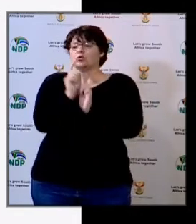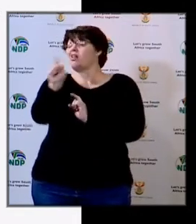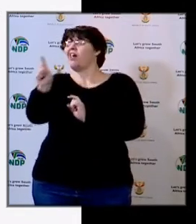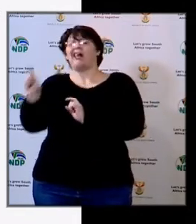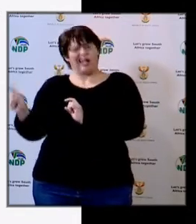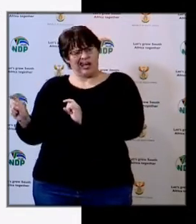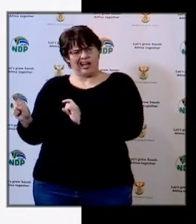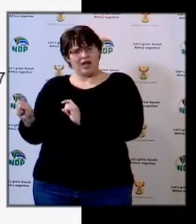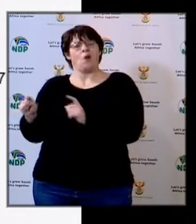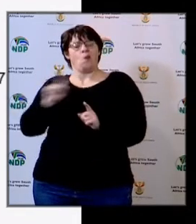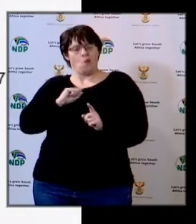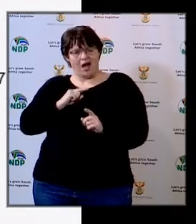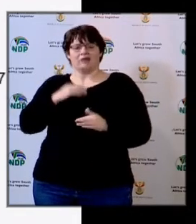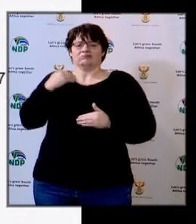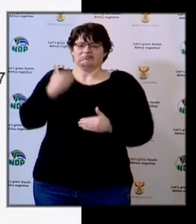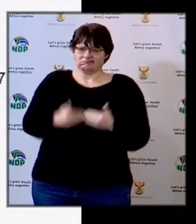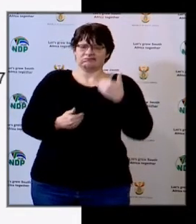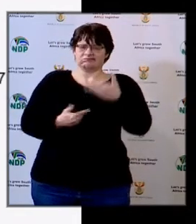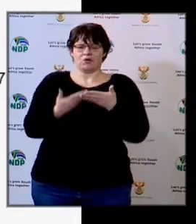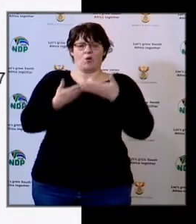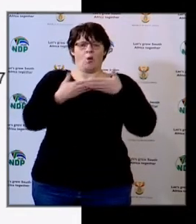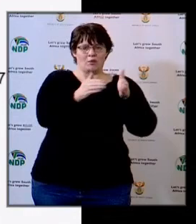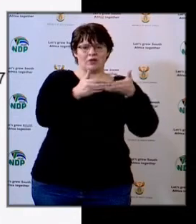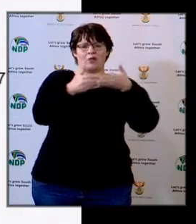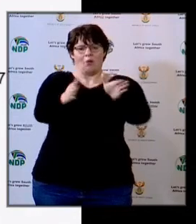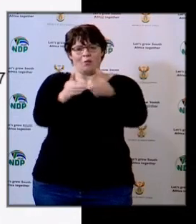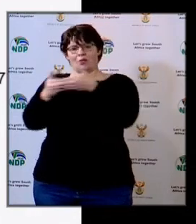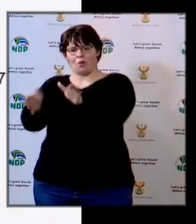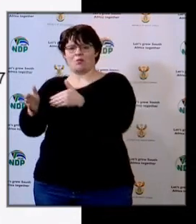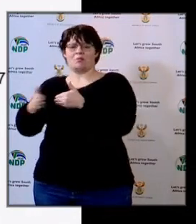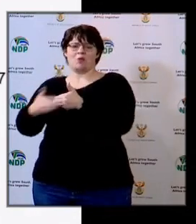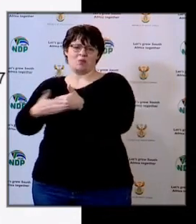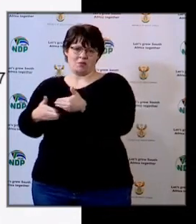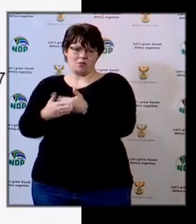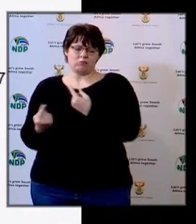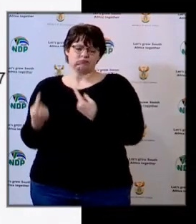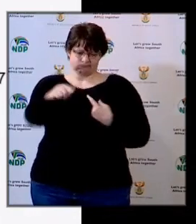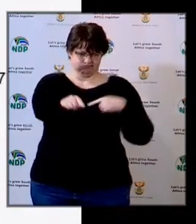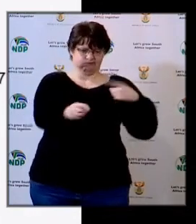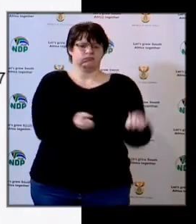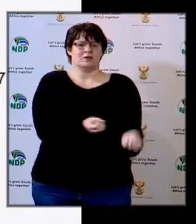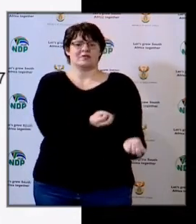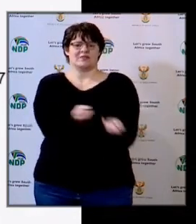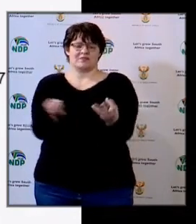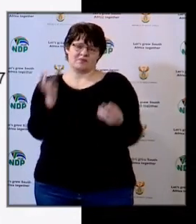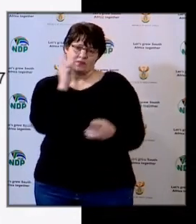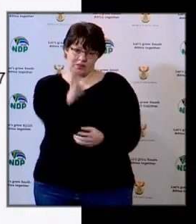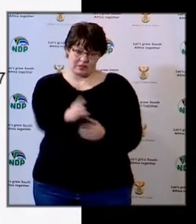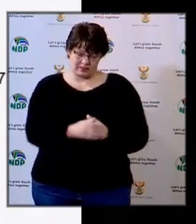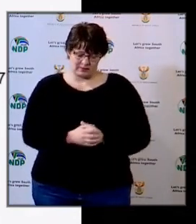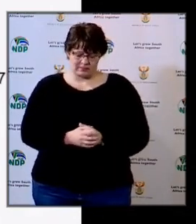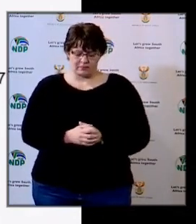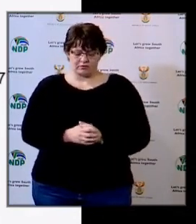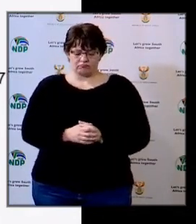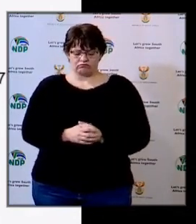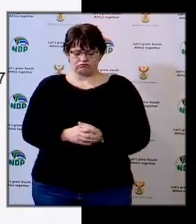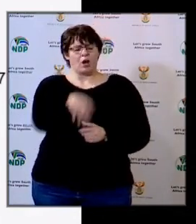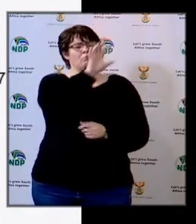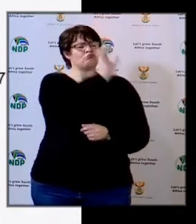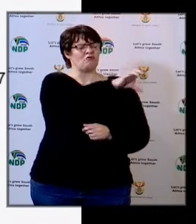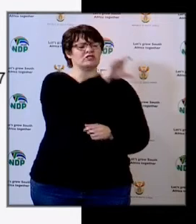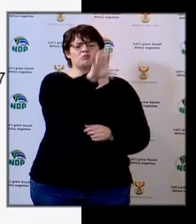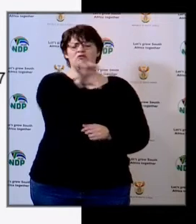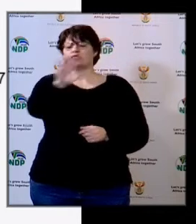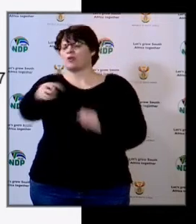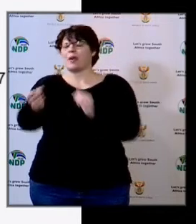of the schools will come as we progressively open the schools. In terms of the provincial breakdown,